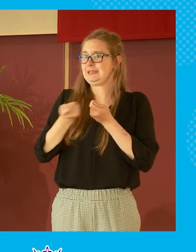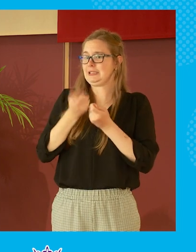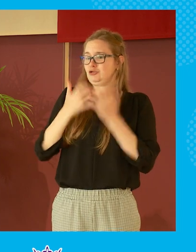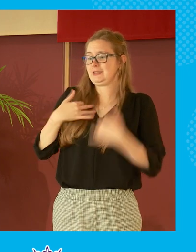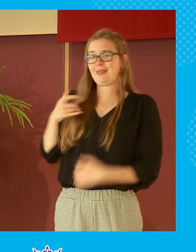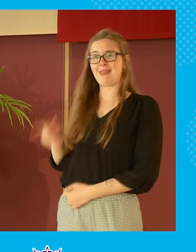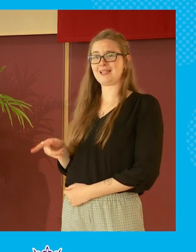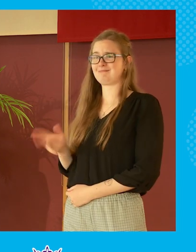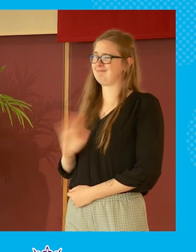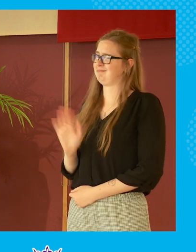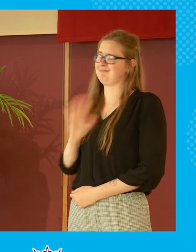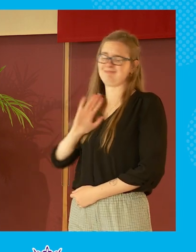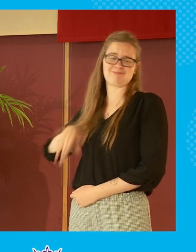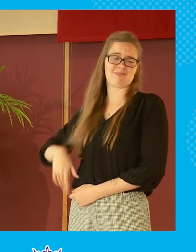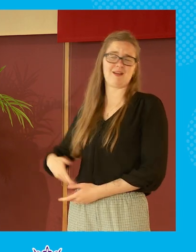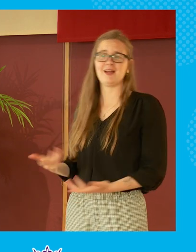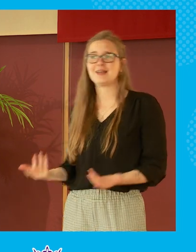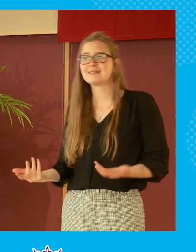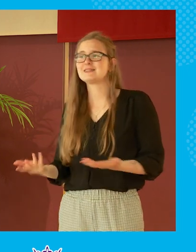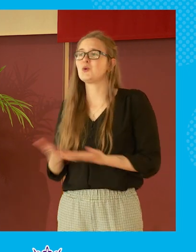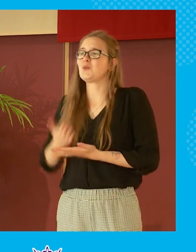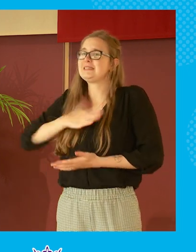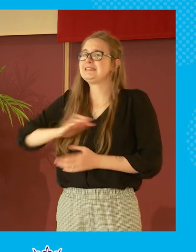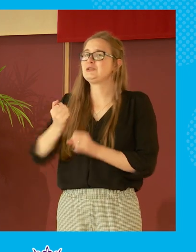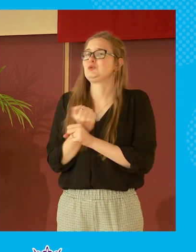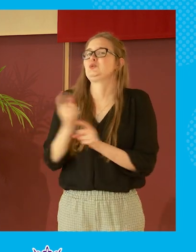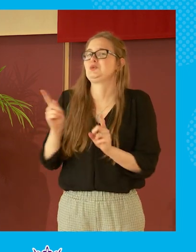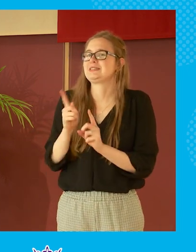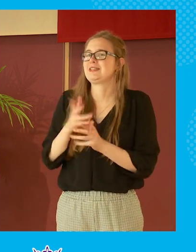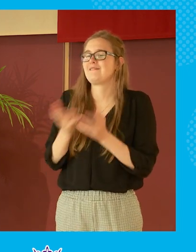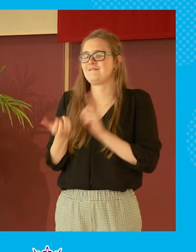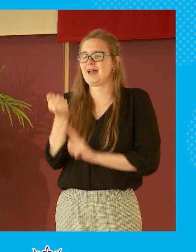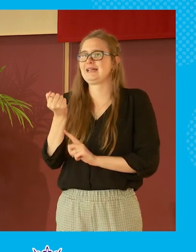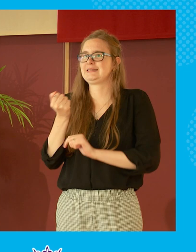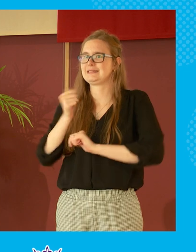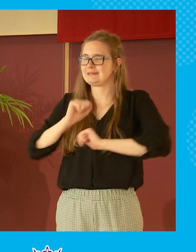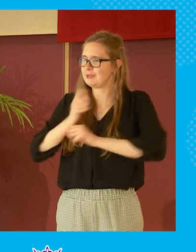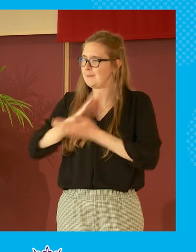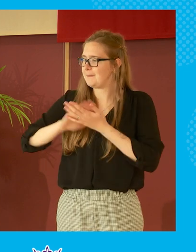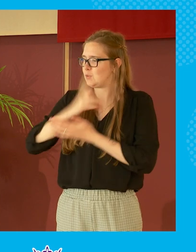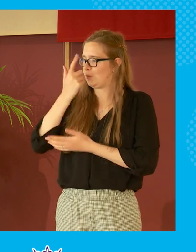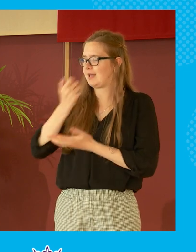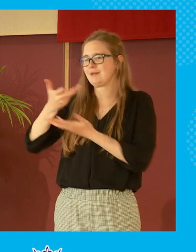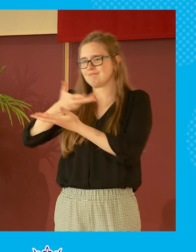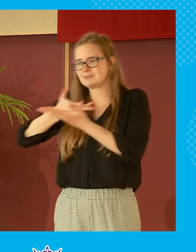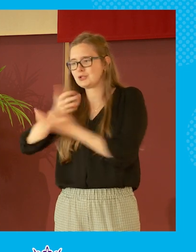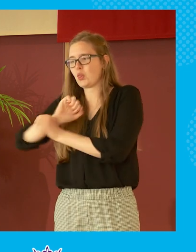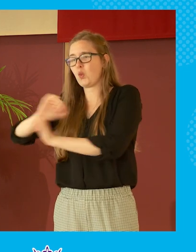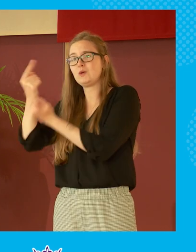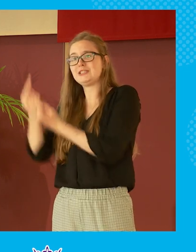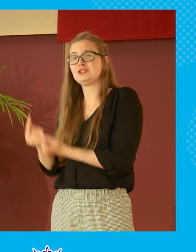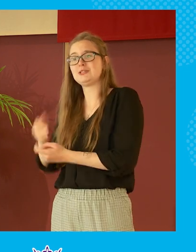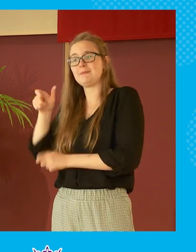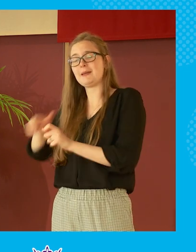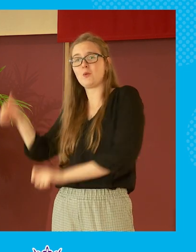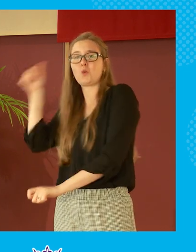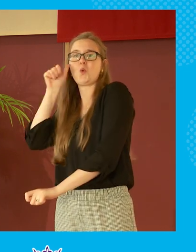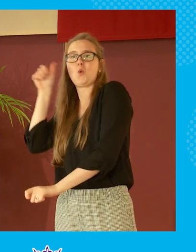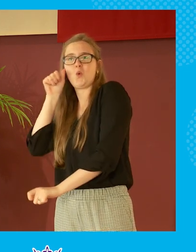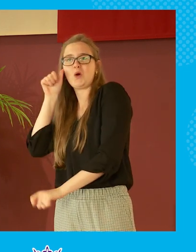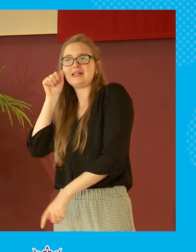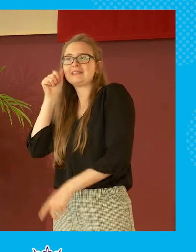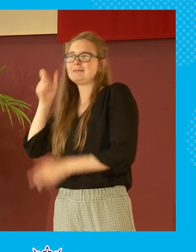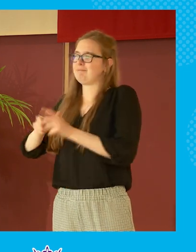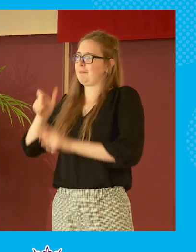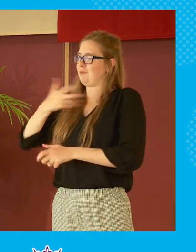not really and i think what we need to do is find the space where where we can have discussion of those issues that people know things about people